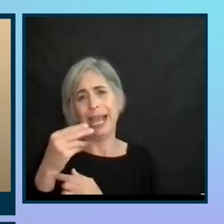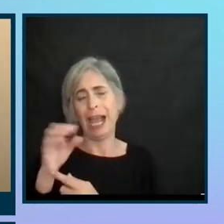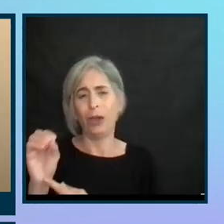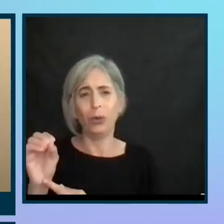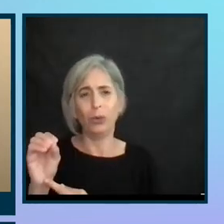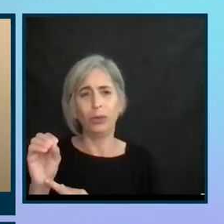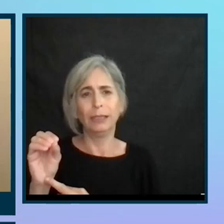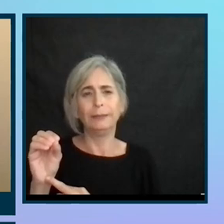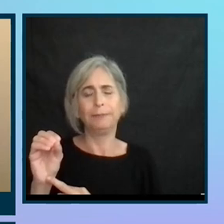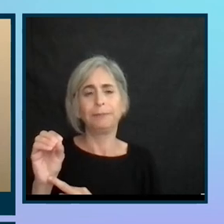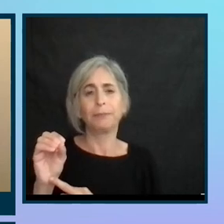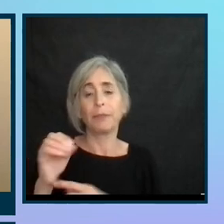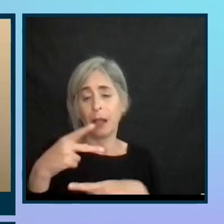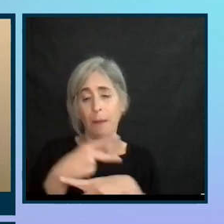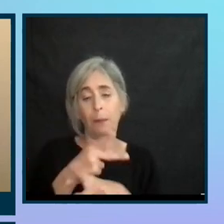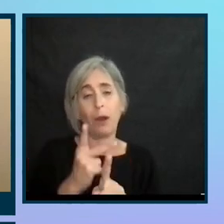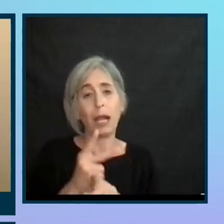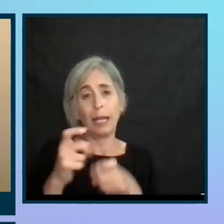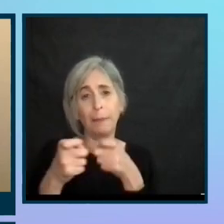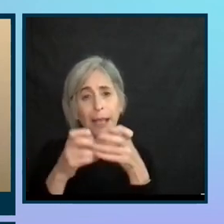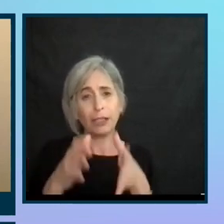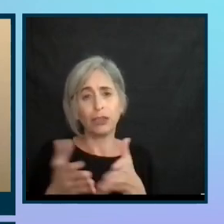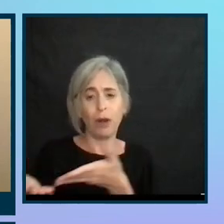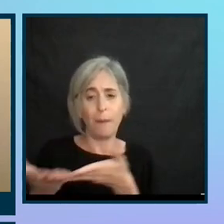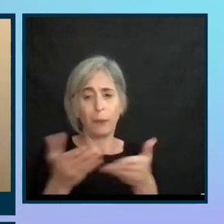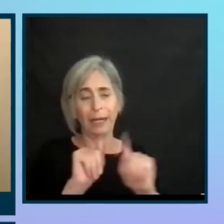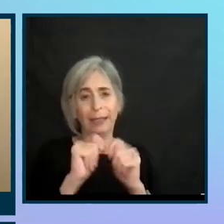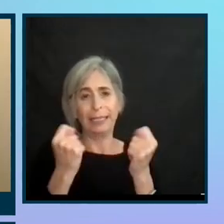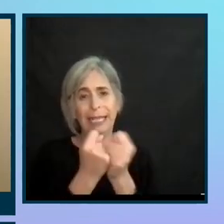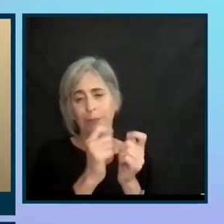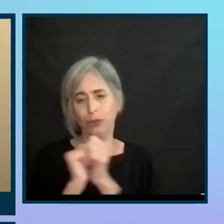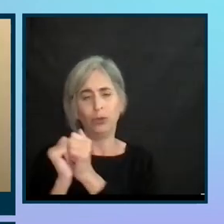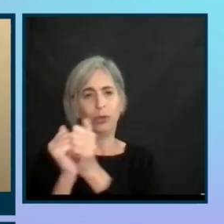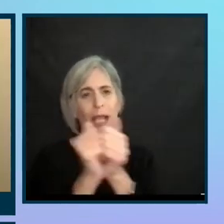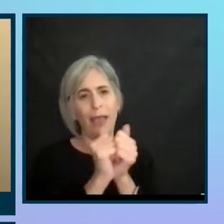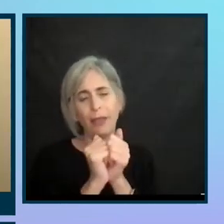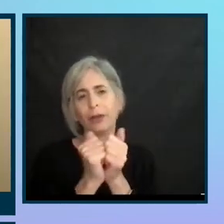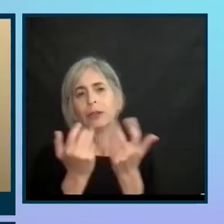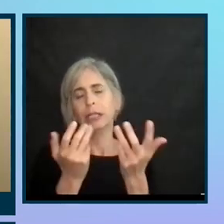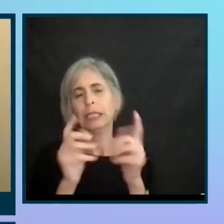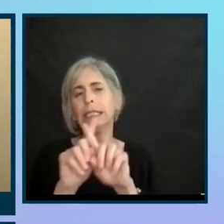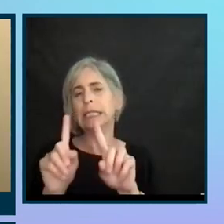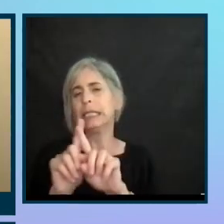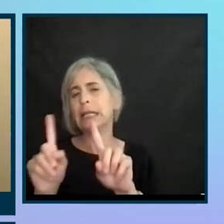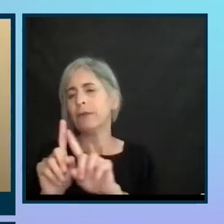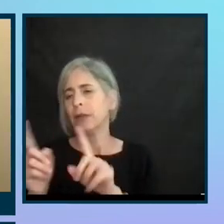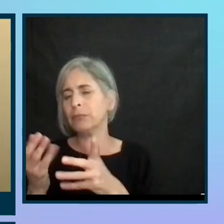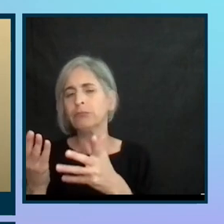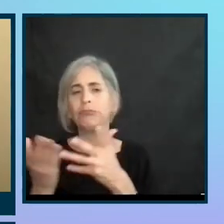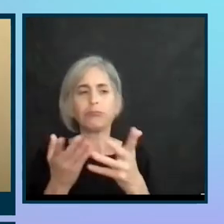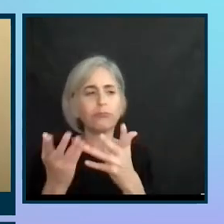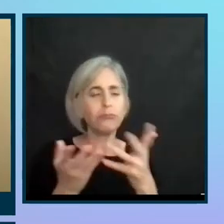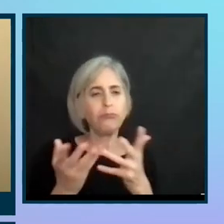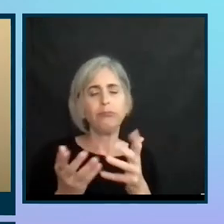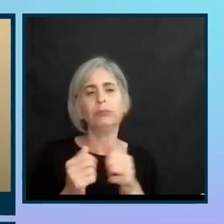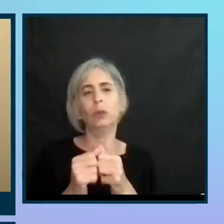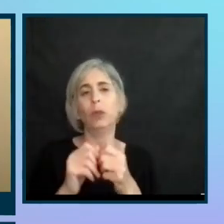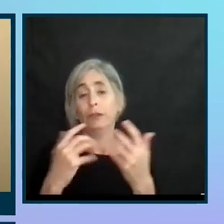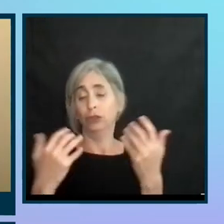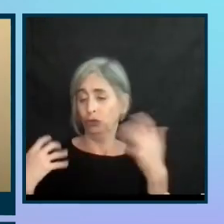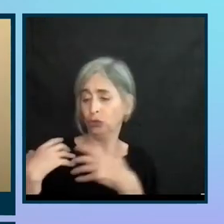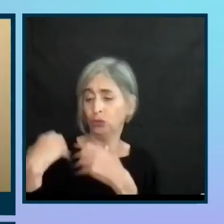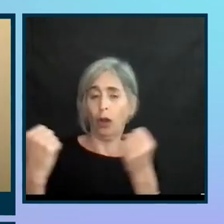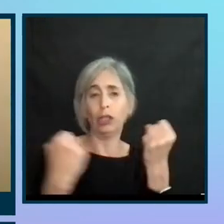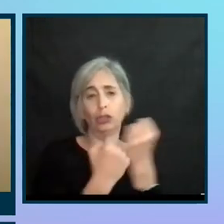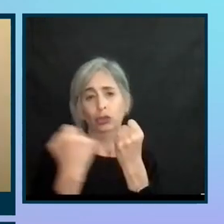different levels. As a product manager, I'm bringing those teams together. So it is, you know, kind of passing through different phases, but we have a strong structure in place to catch